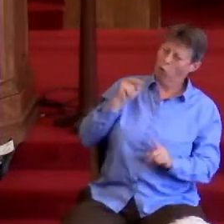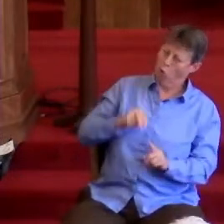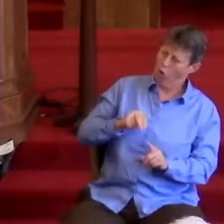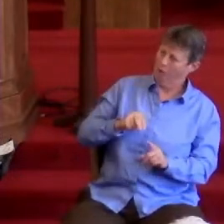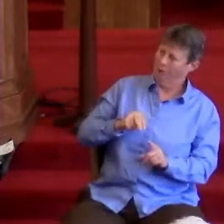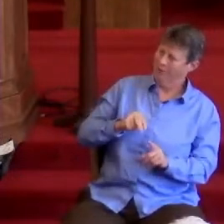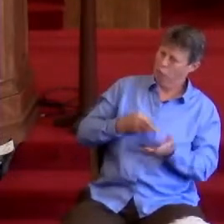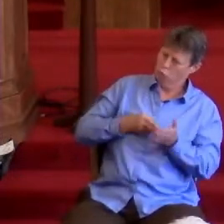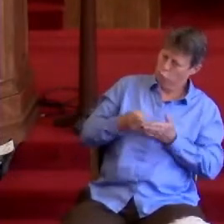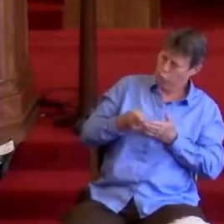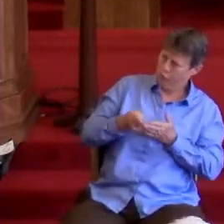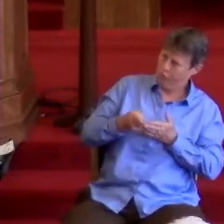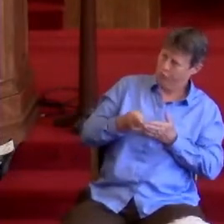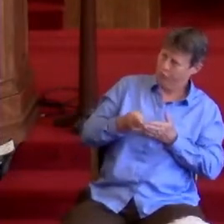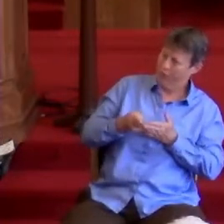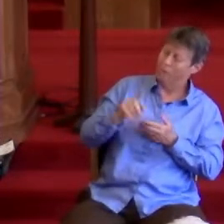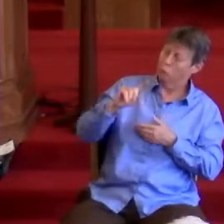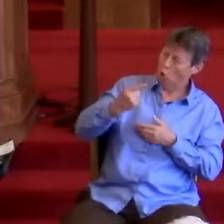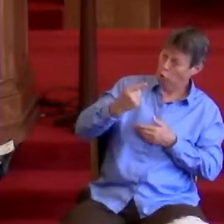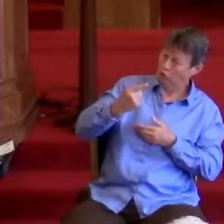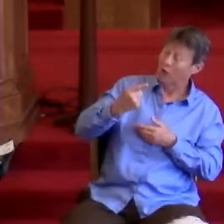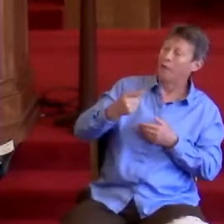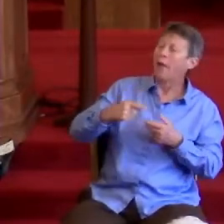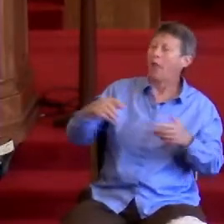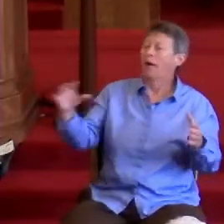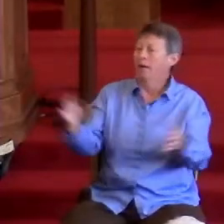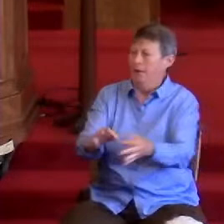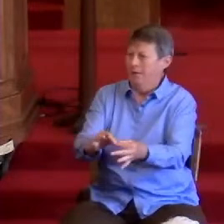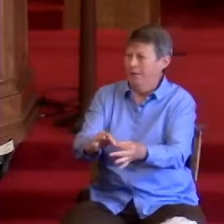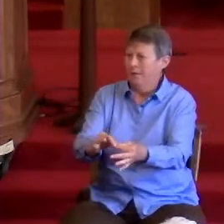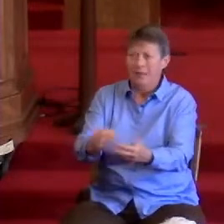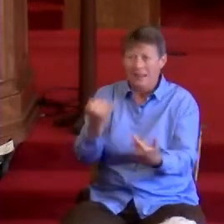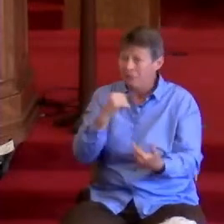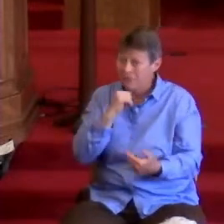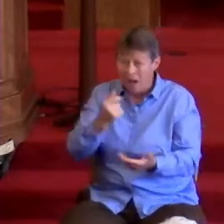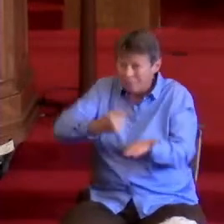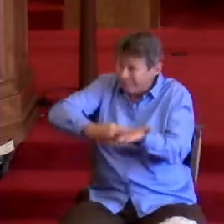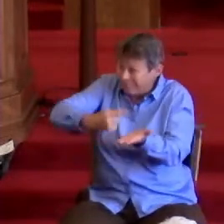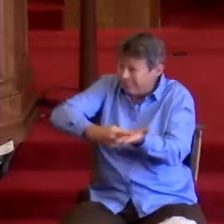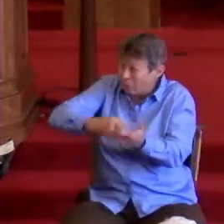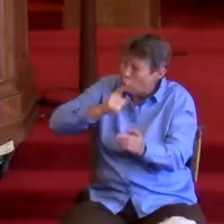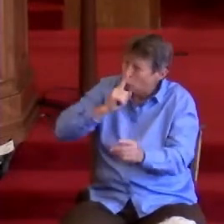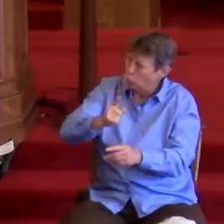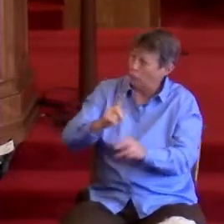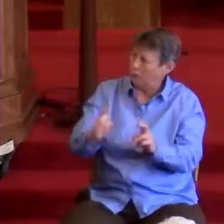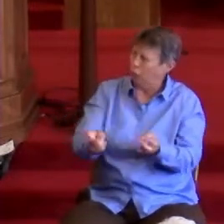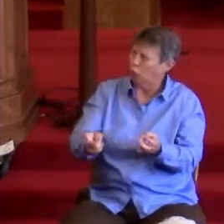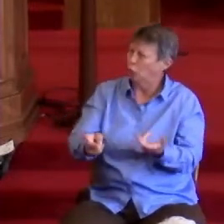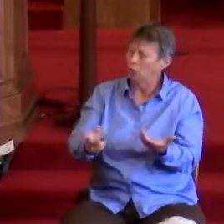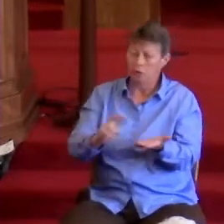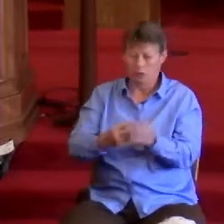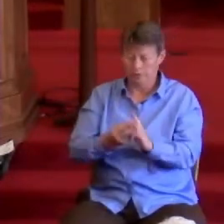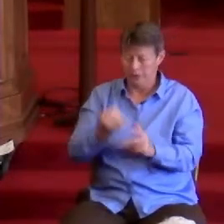truth. Otherwise, all we have done is succeeded in keeping things as they are.